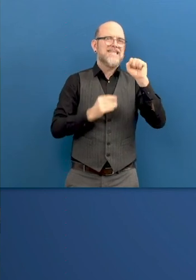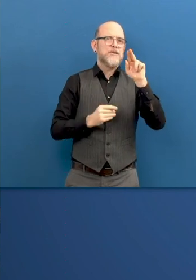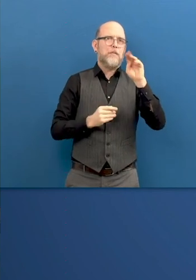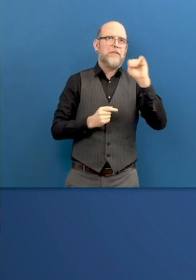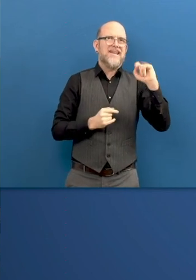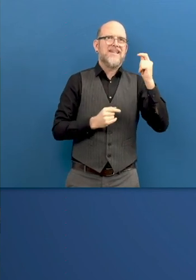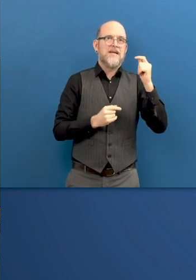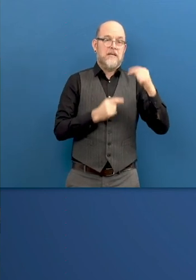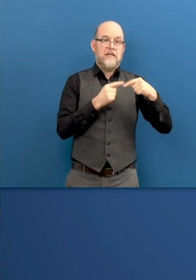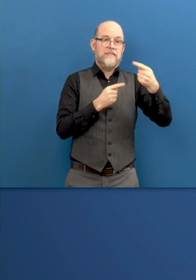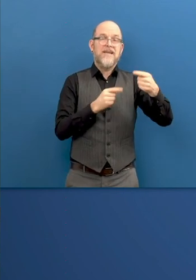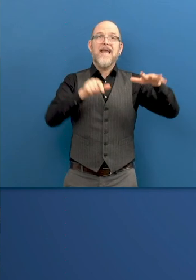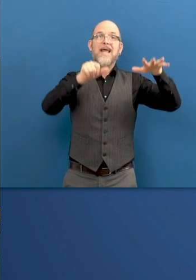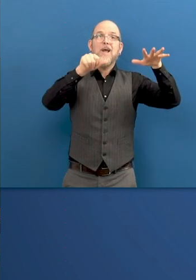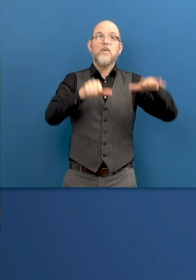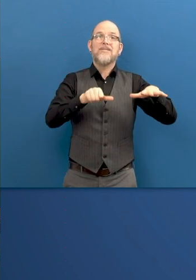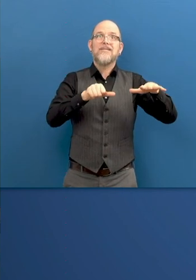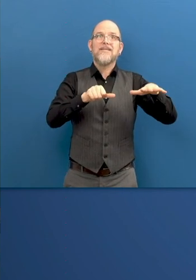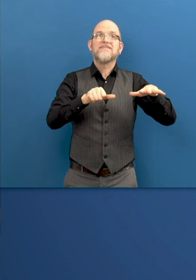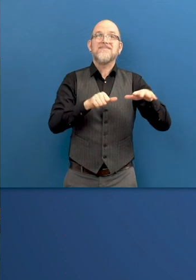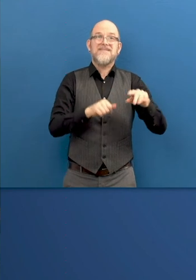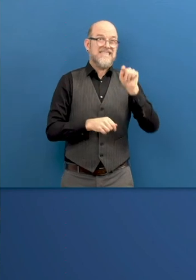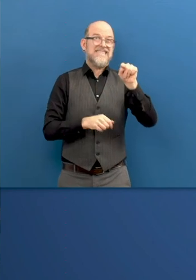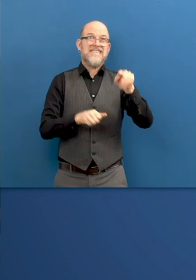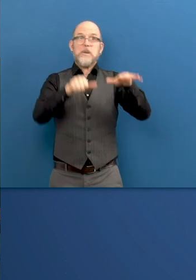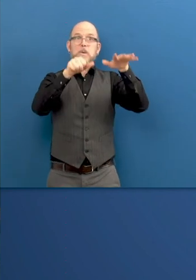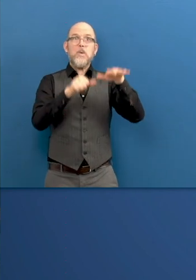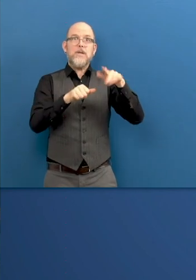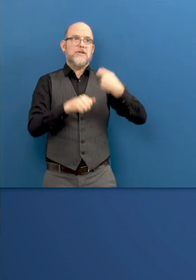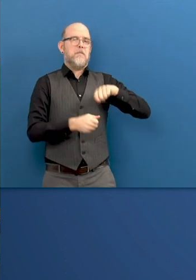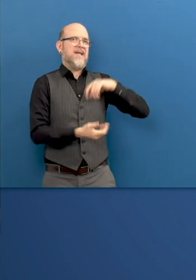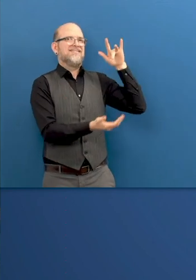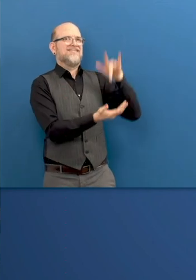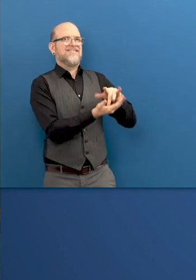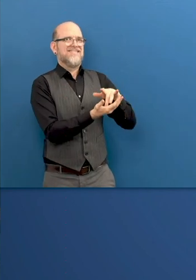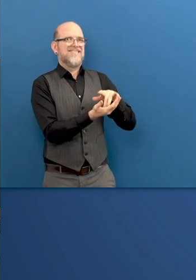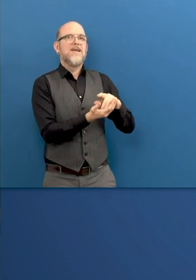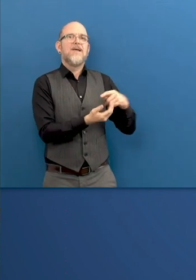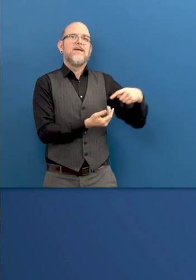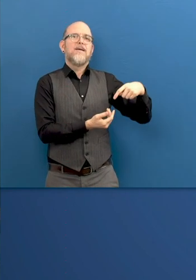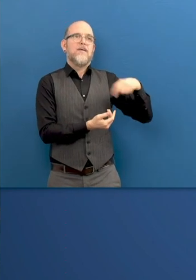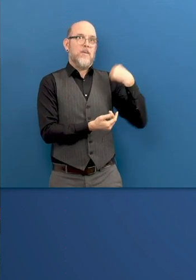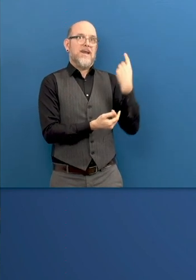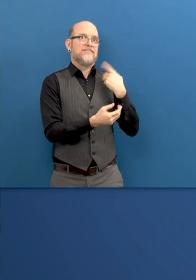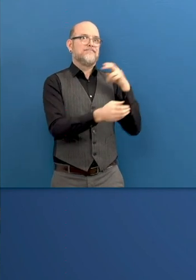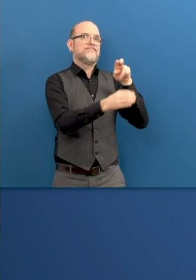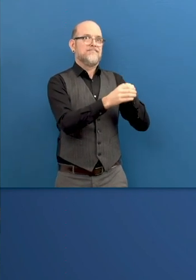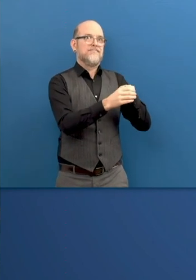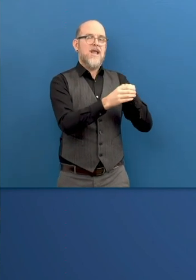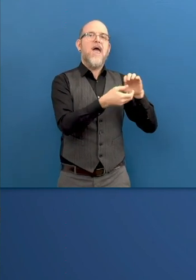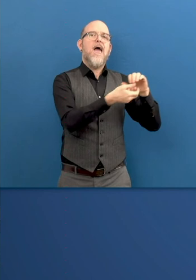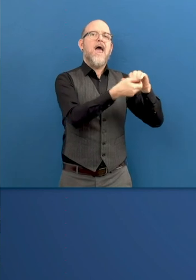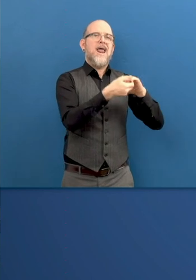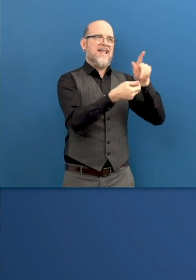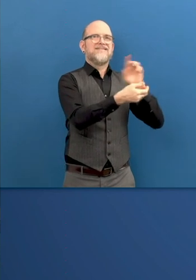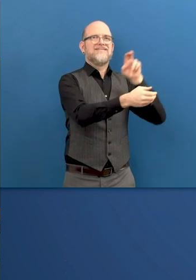another alliance. We hope that circumstances will change and I hope we can go beyond the online